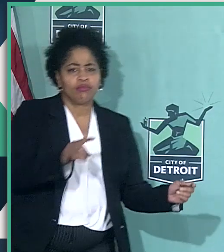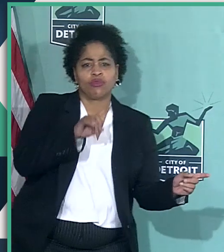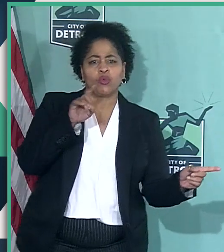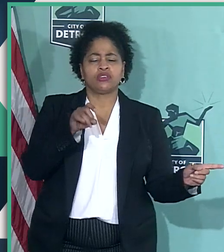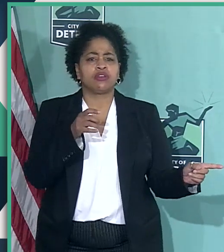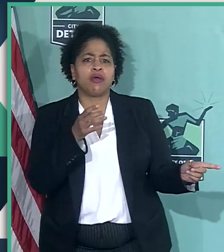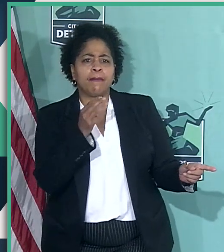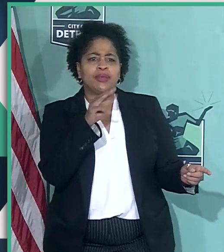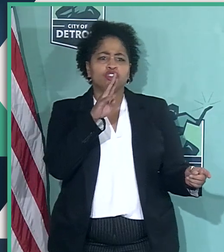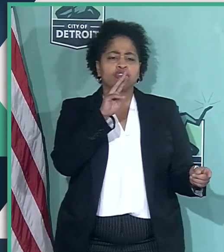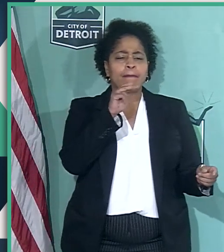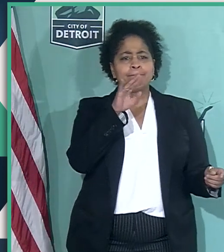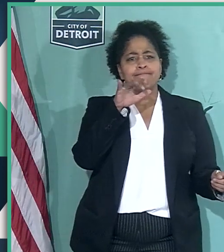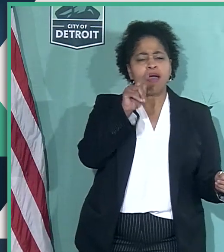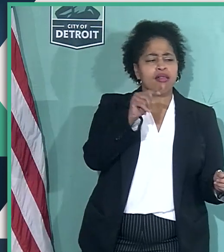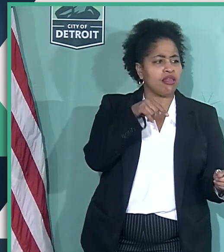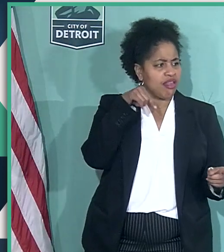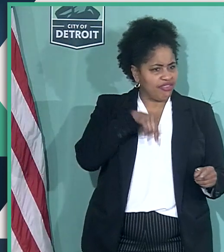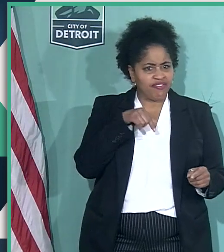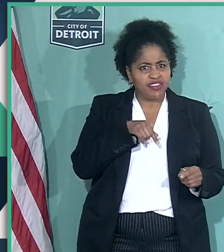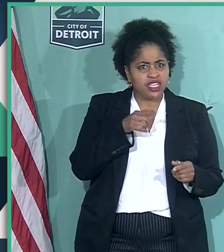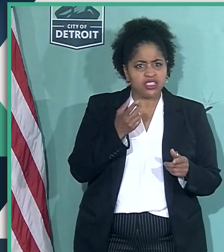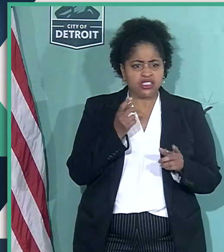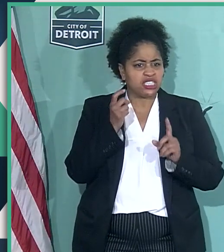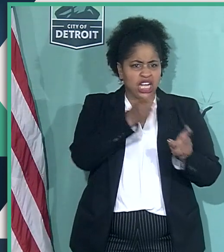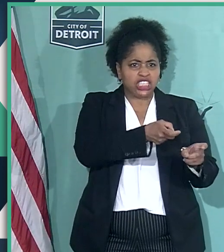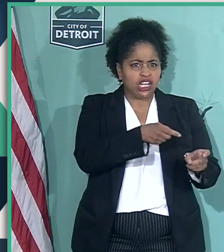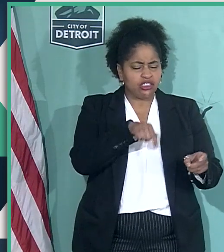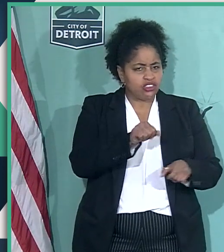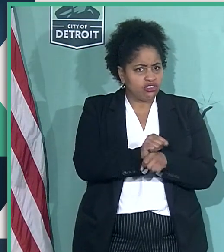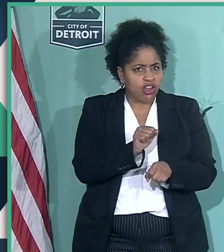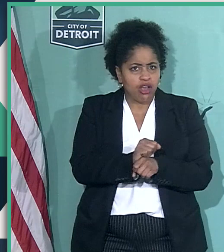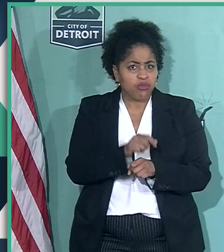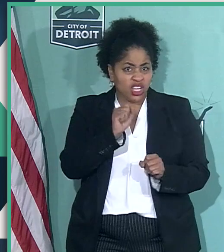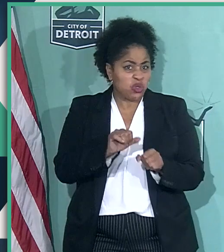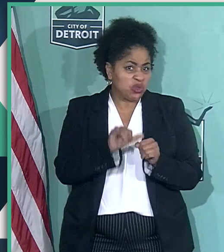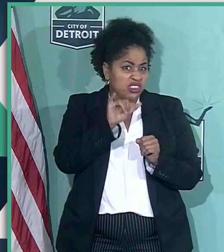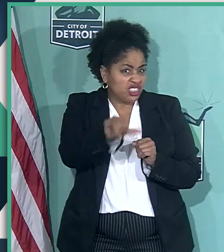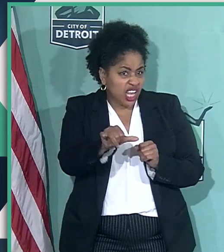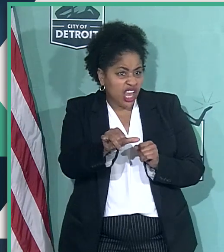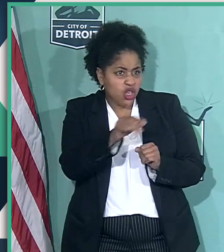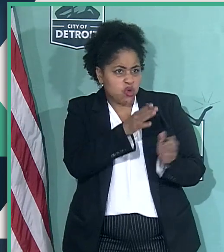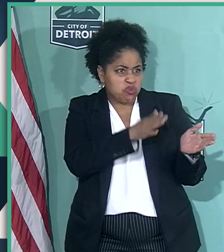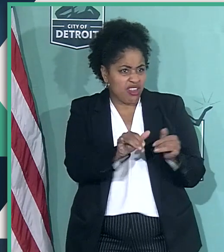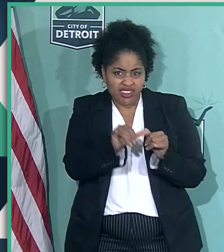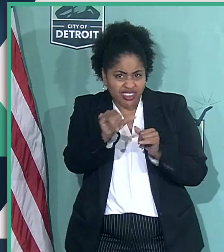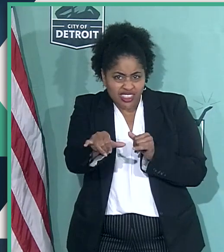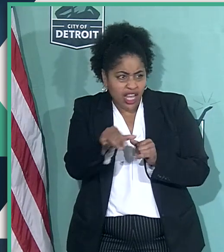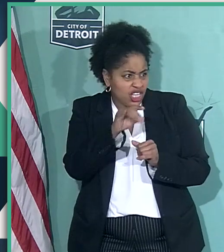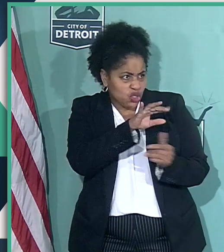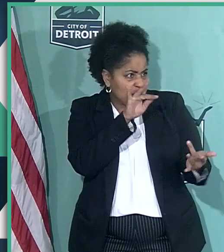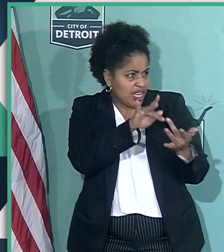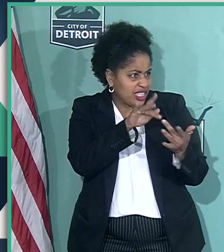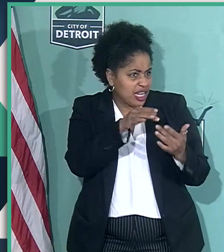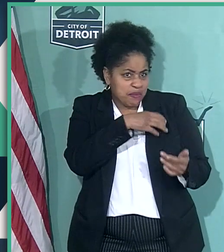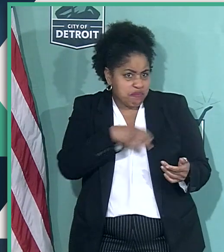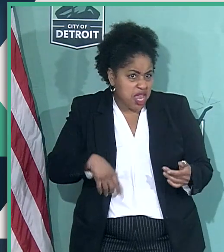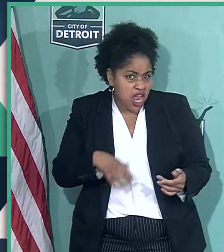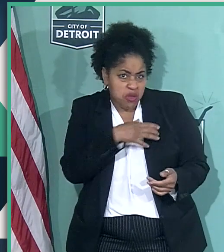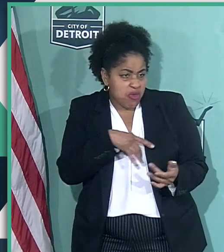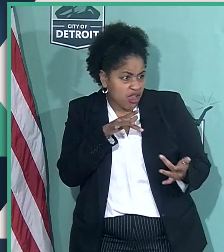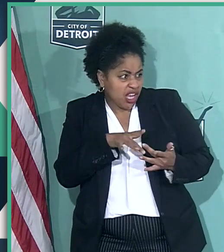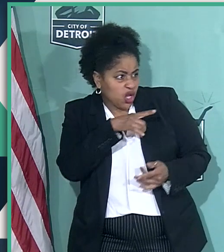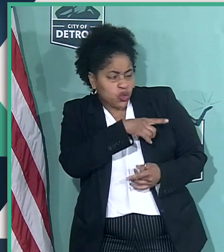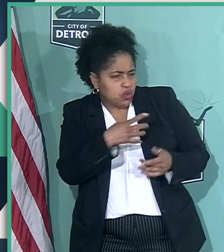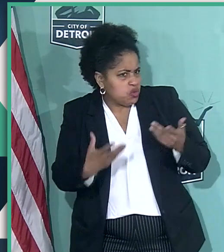position at tenant where, I mean, could you stay there if you want? Did you plan to stay there? Did you contact the mayor? Did the mayor contact